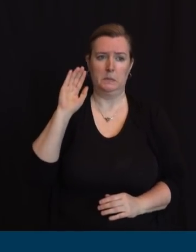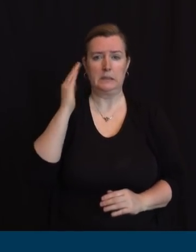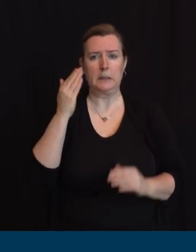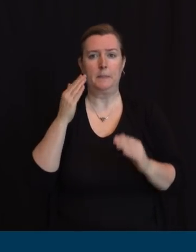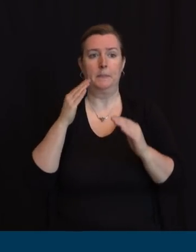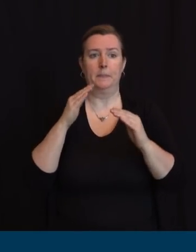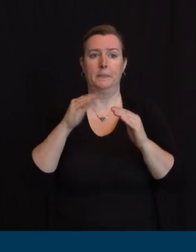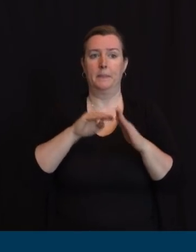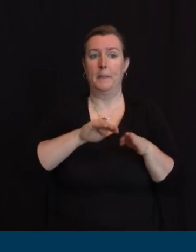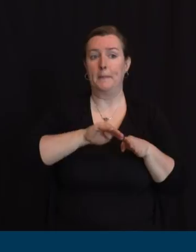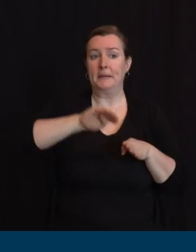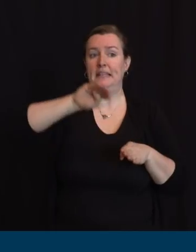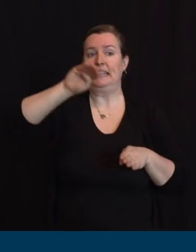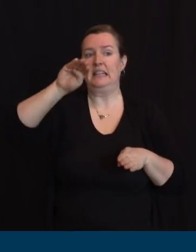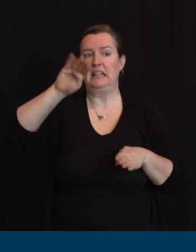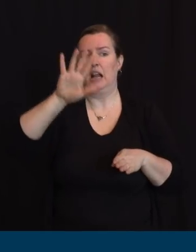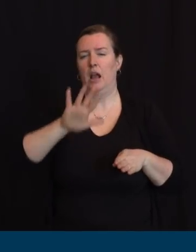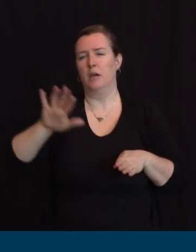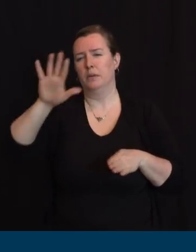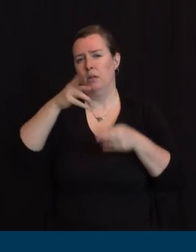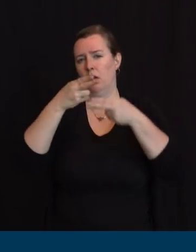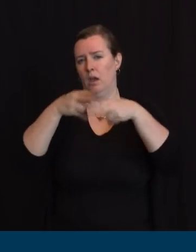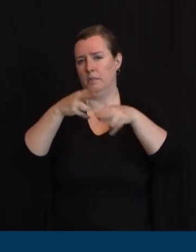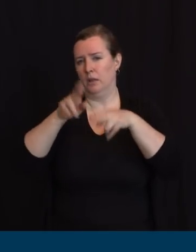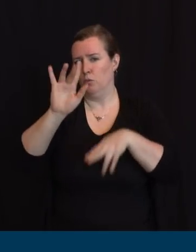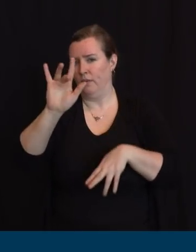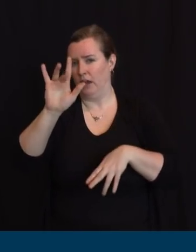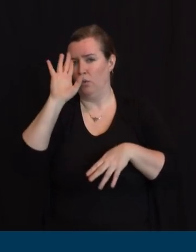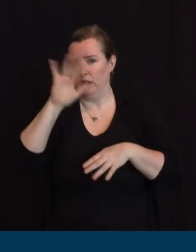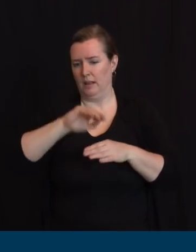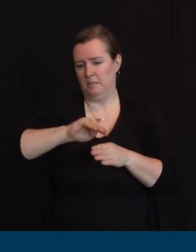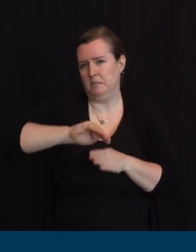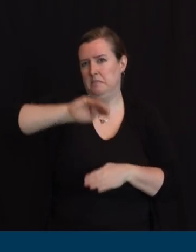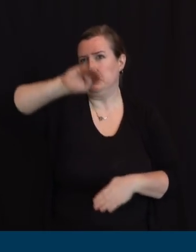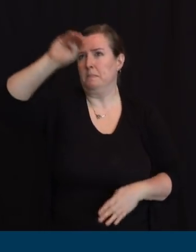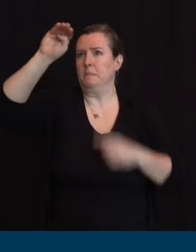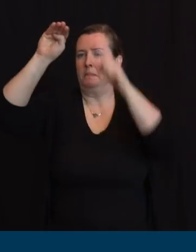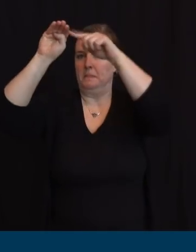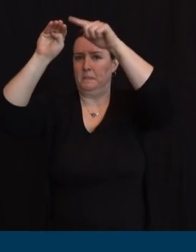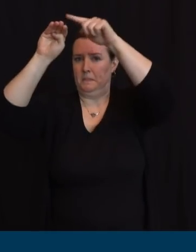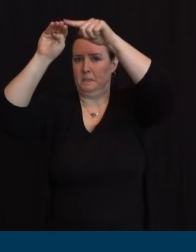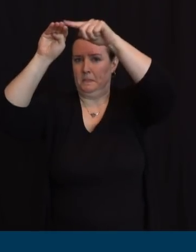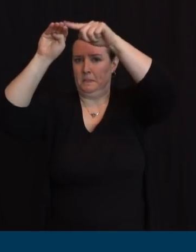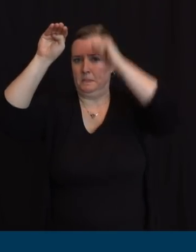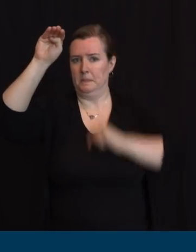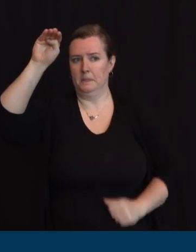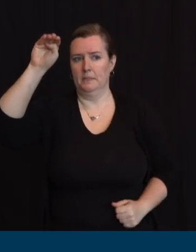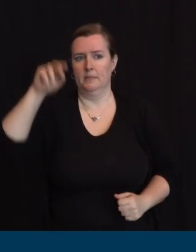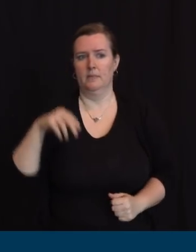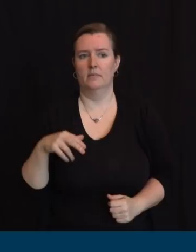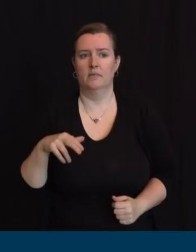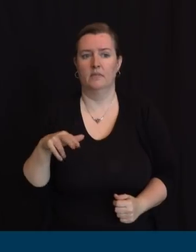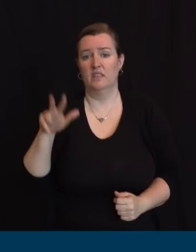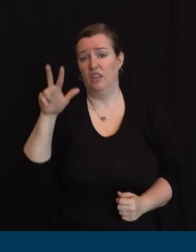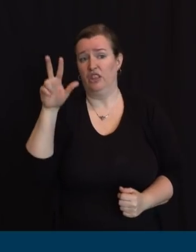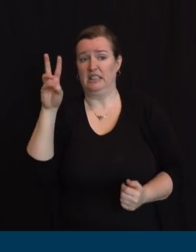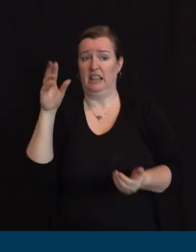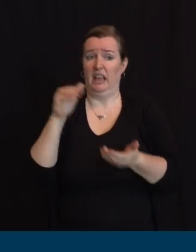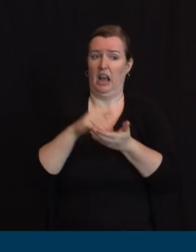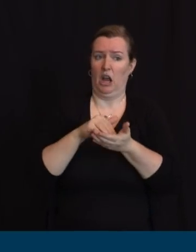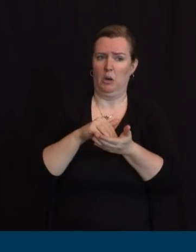looks like 15,922 hospitalizations, 3,821